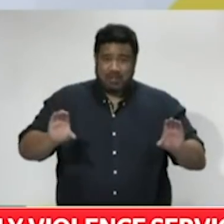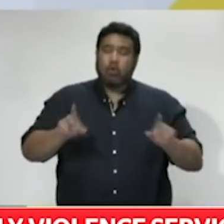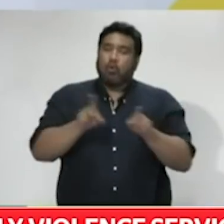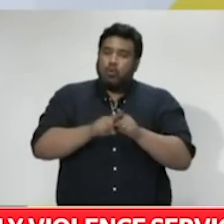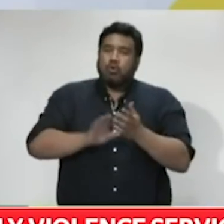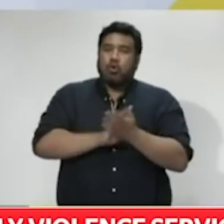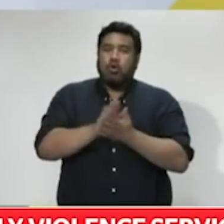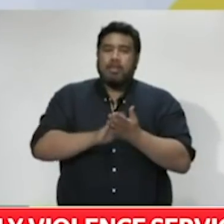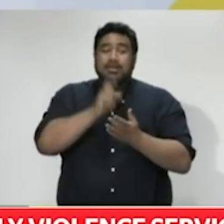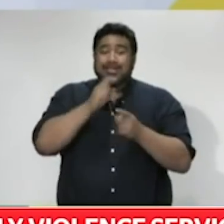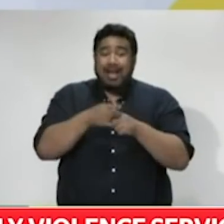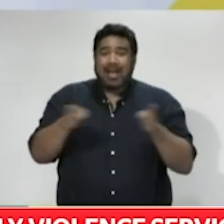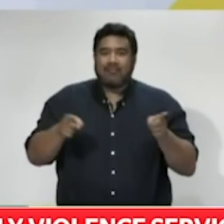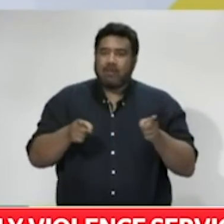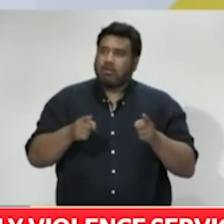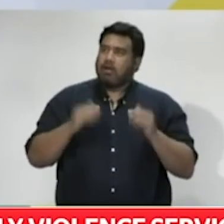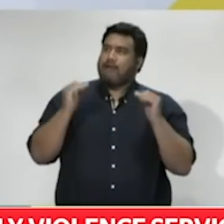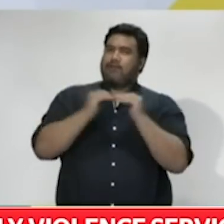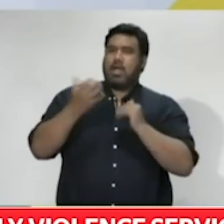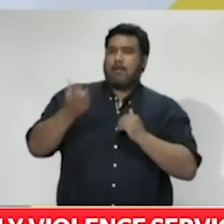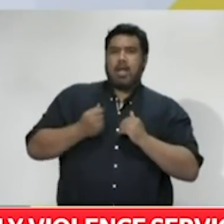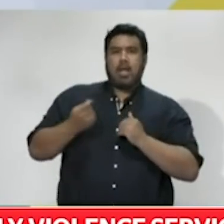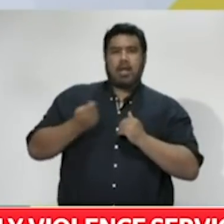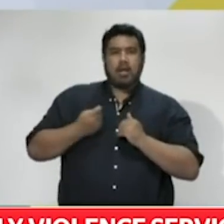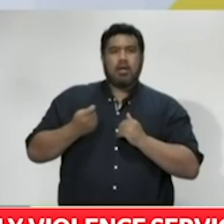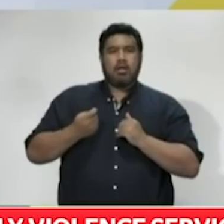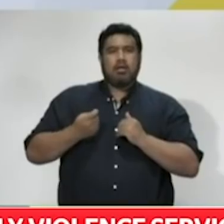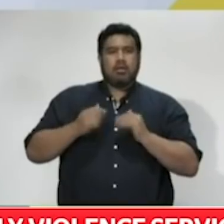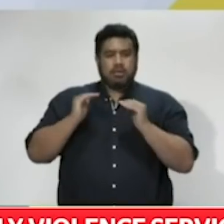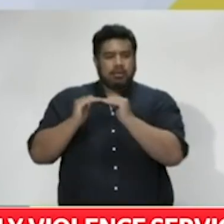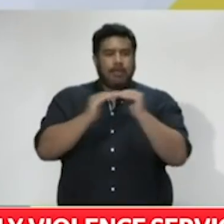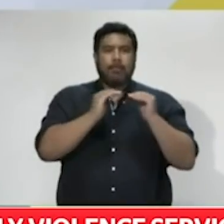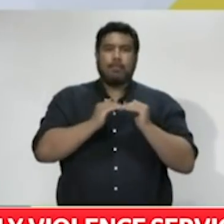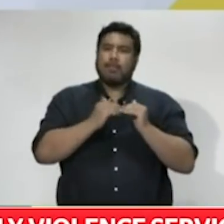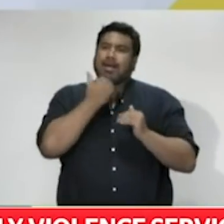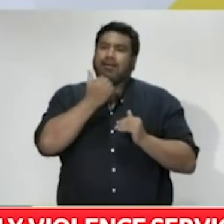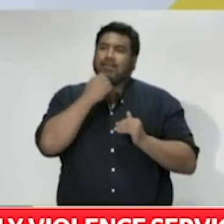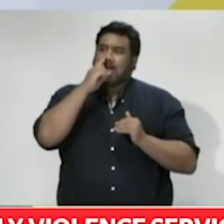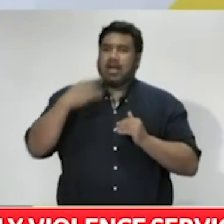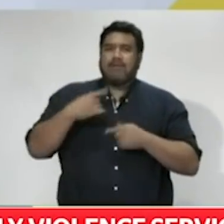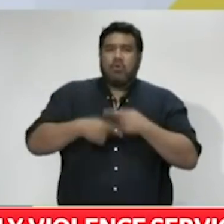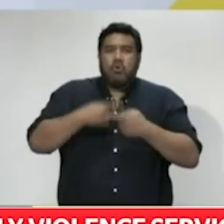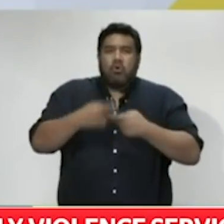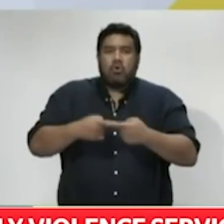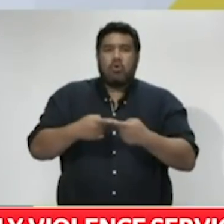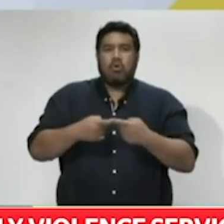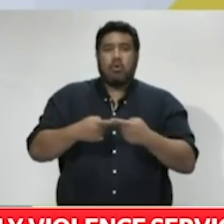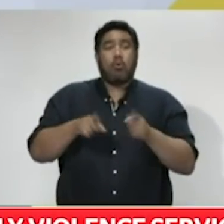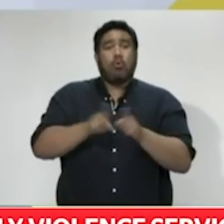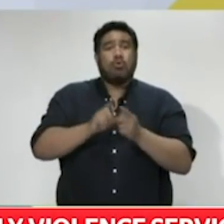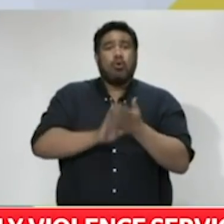that reflects pay equity and pay parity. So services can engage and retain